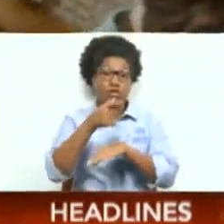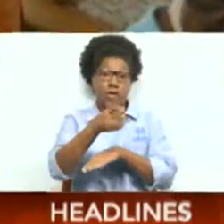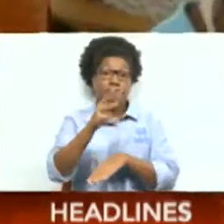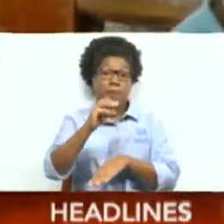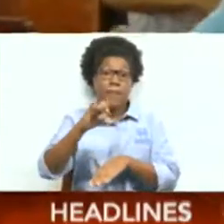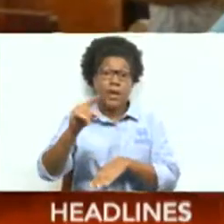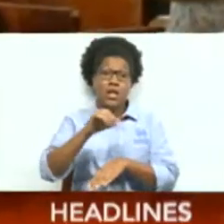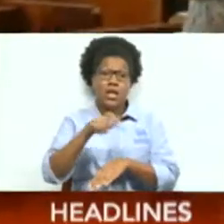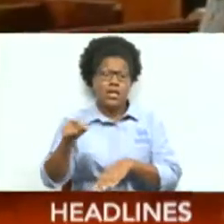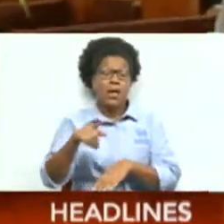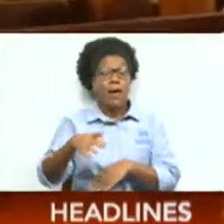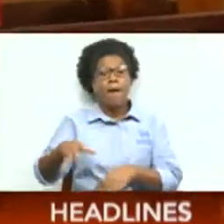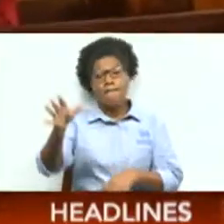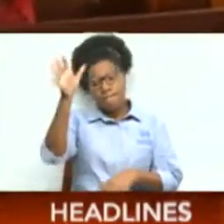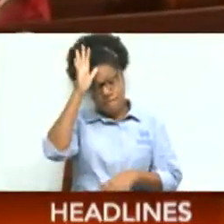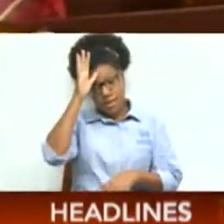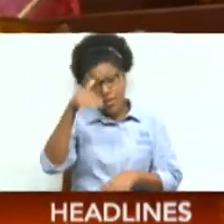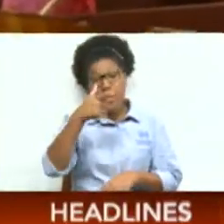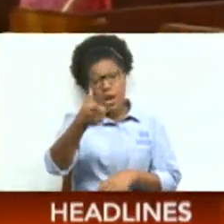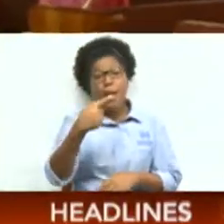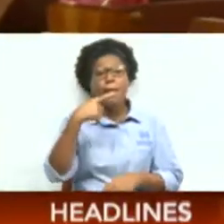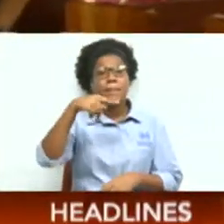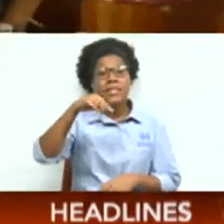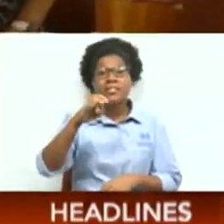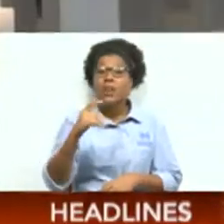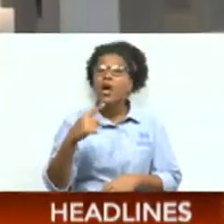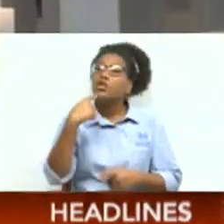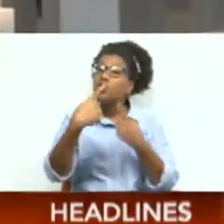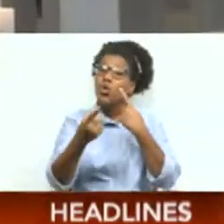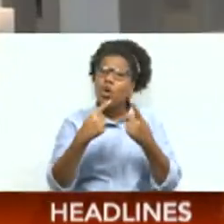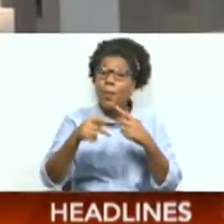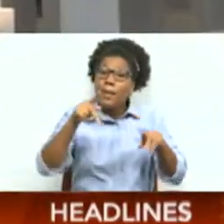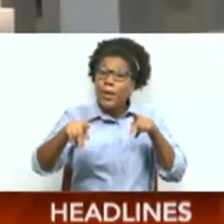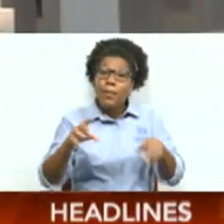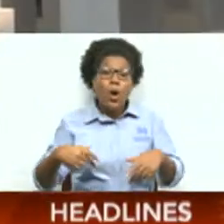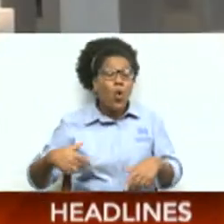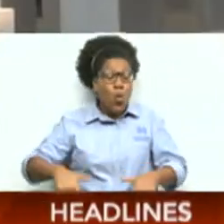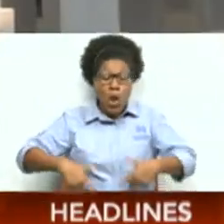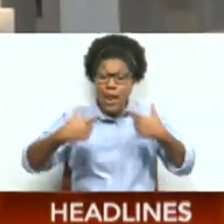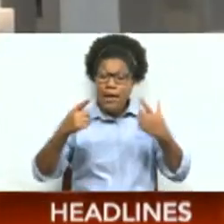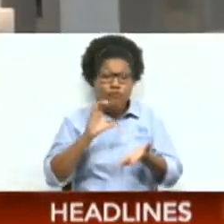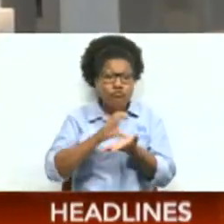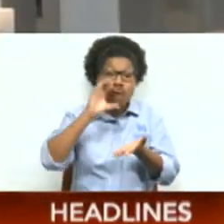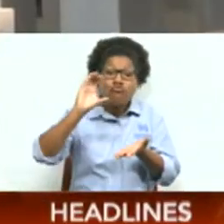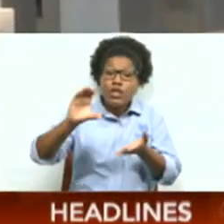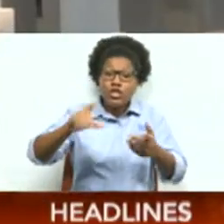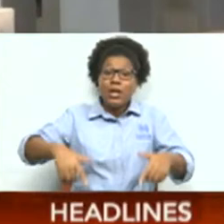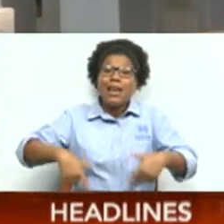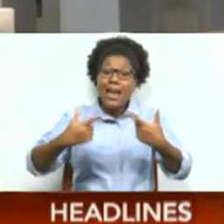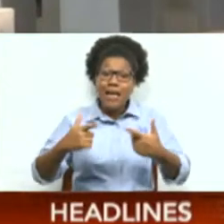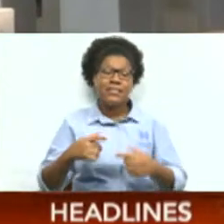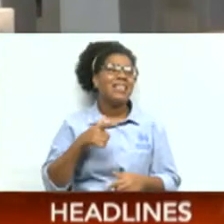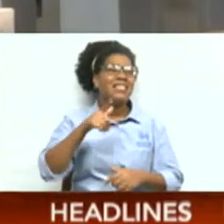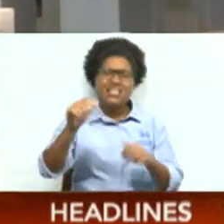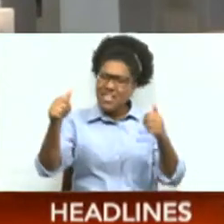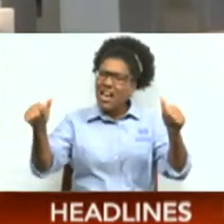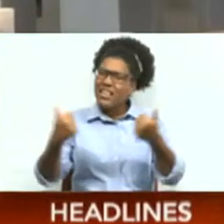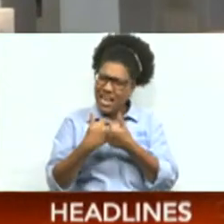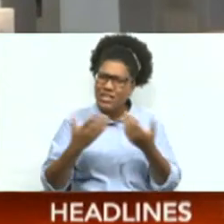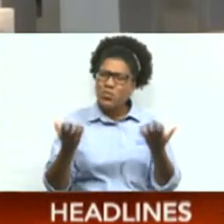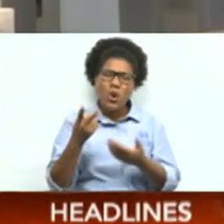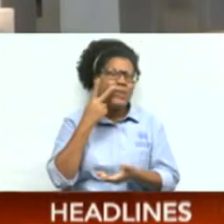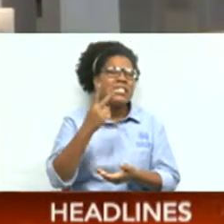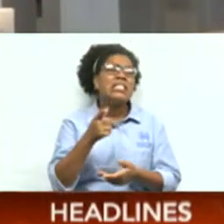Adiwaka called out leaders who live luxurious lives. This is contrary to what we see today in our